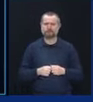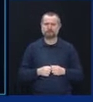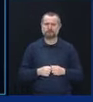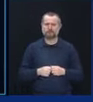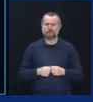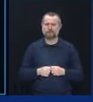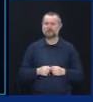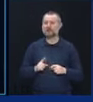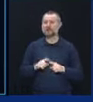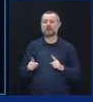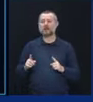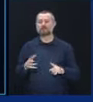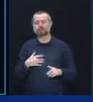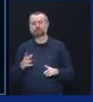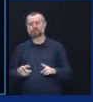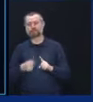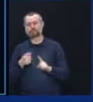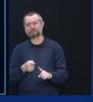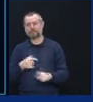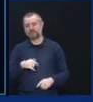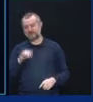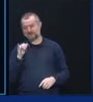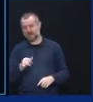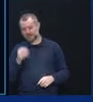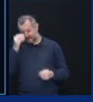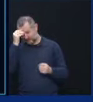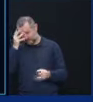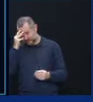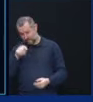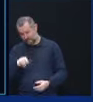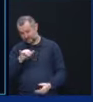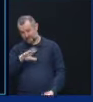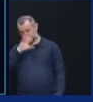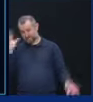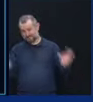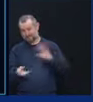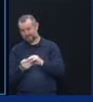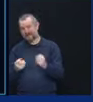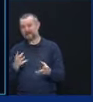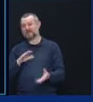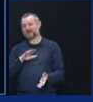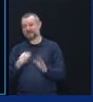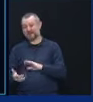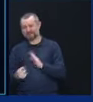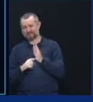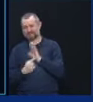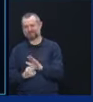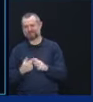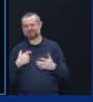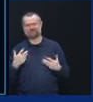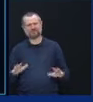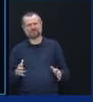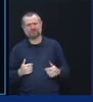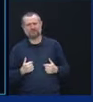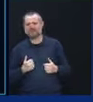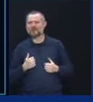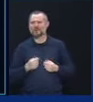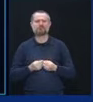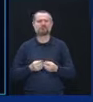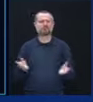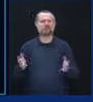information of total deaths was provided always.